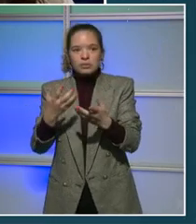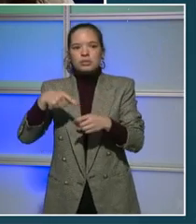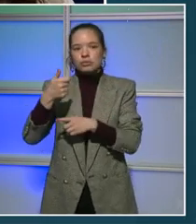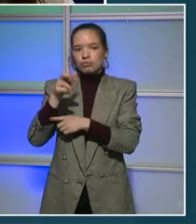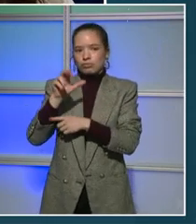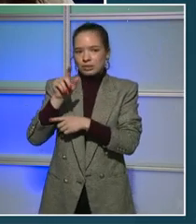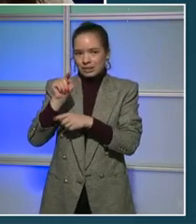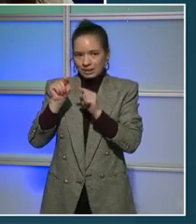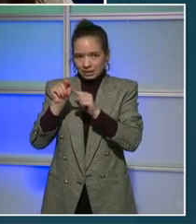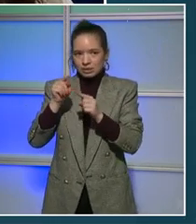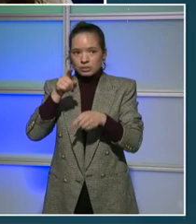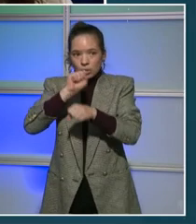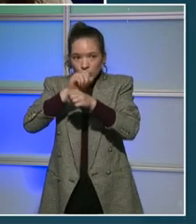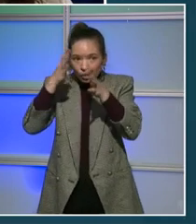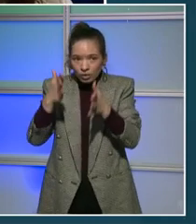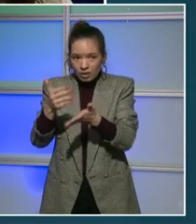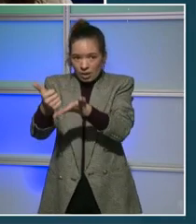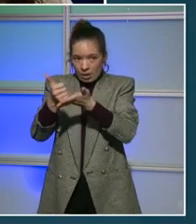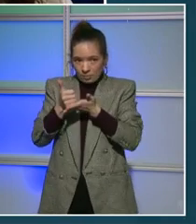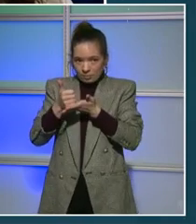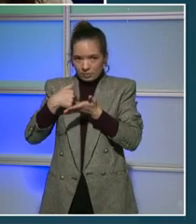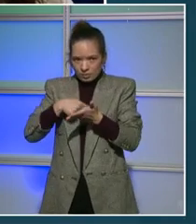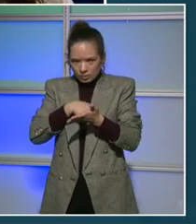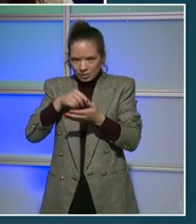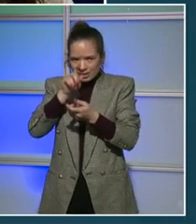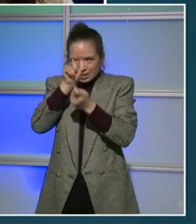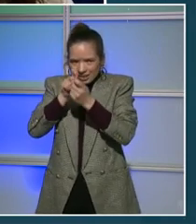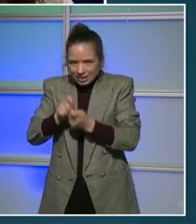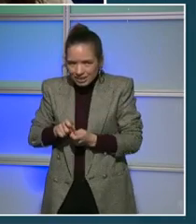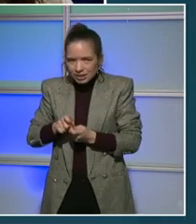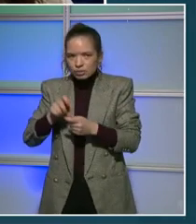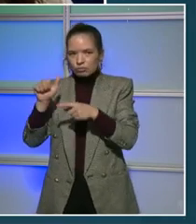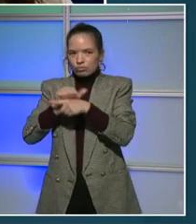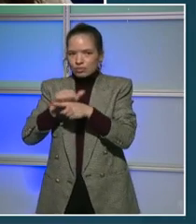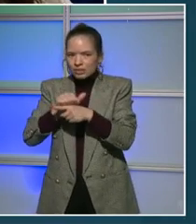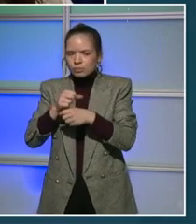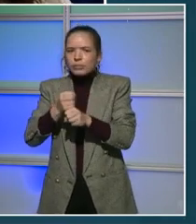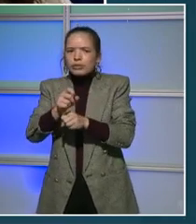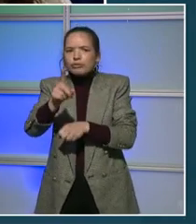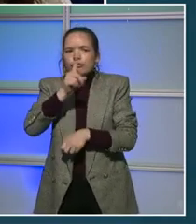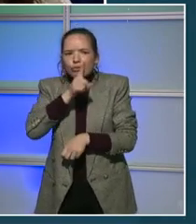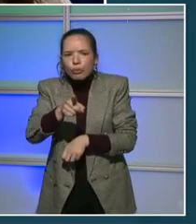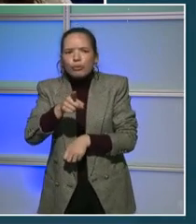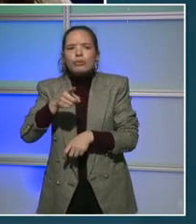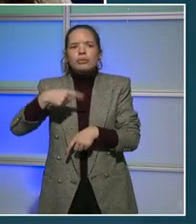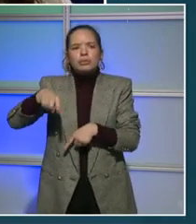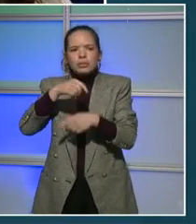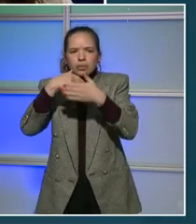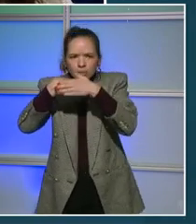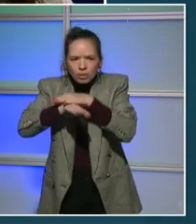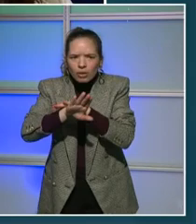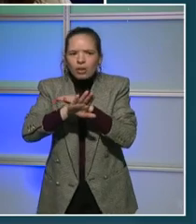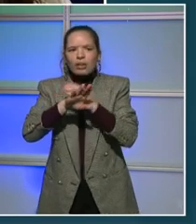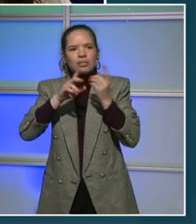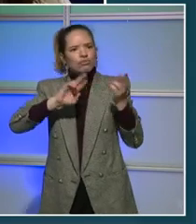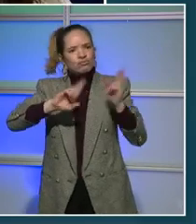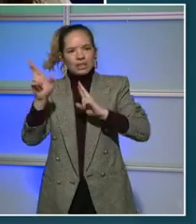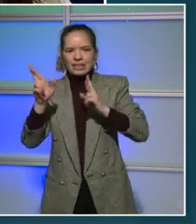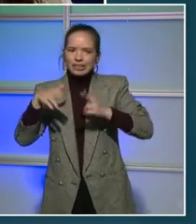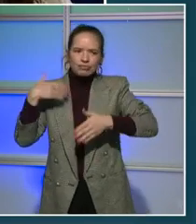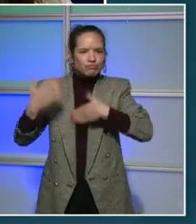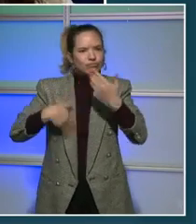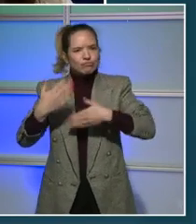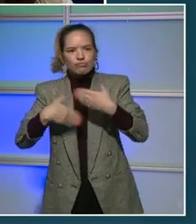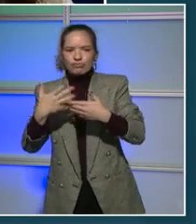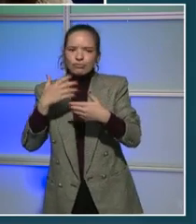the kinds of training that they need to ensure that workers are ready for the jobs that we're going to have tomorrow and the next day, and not just the